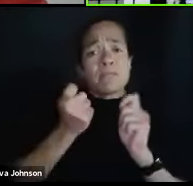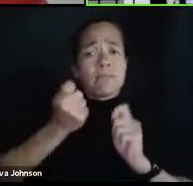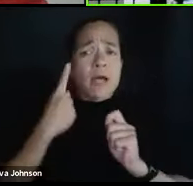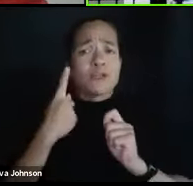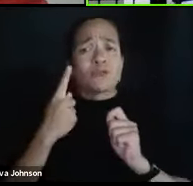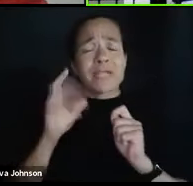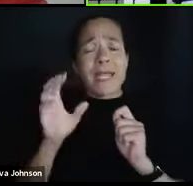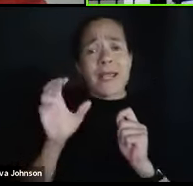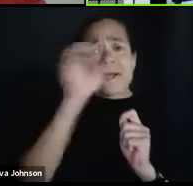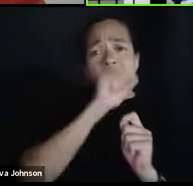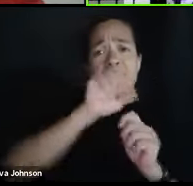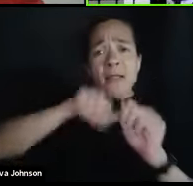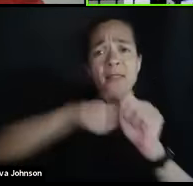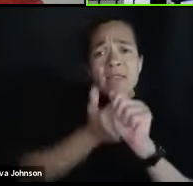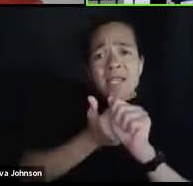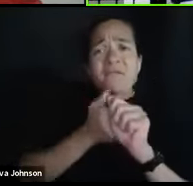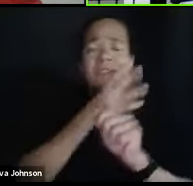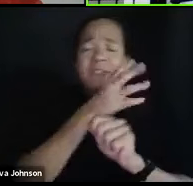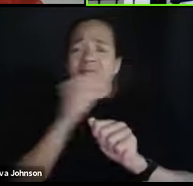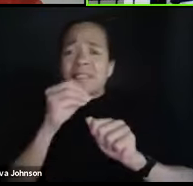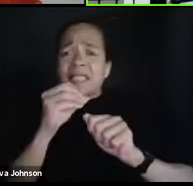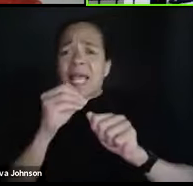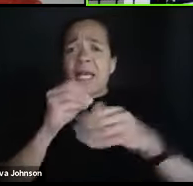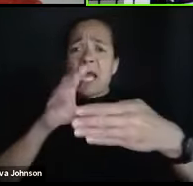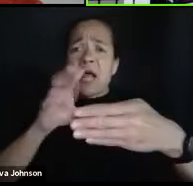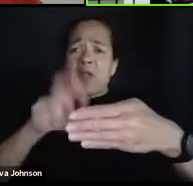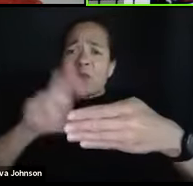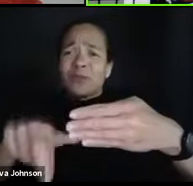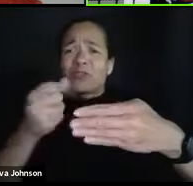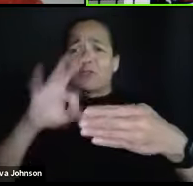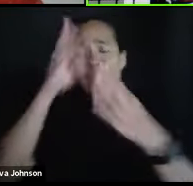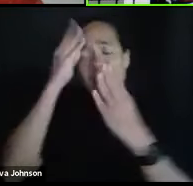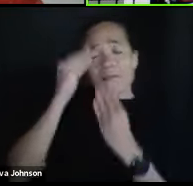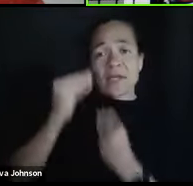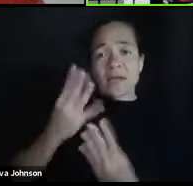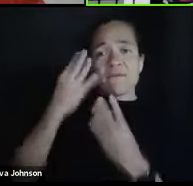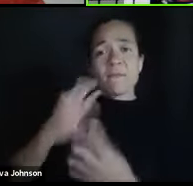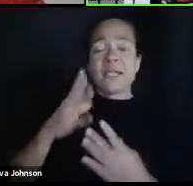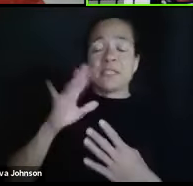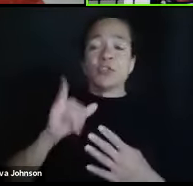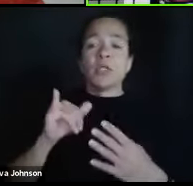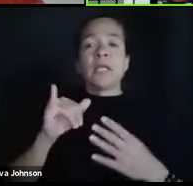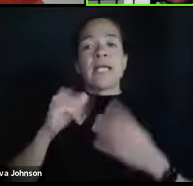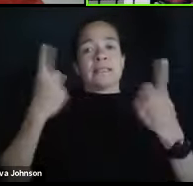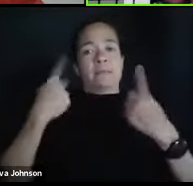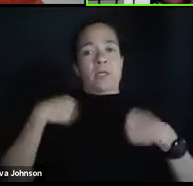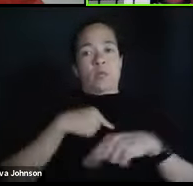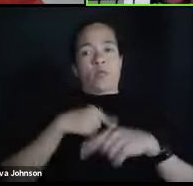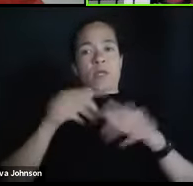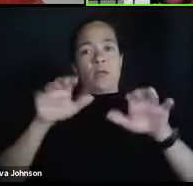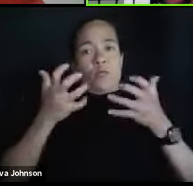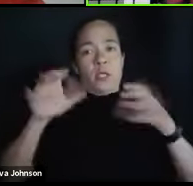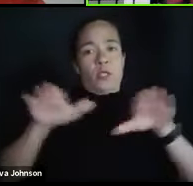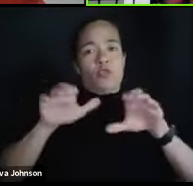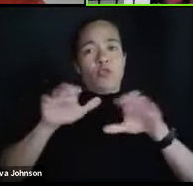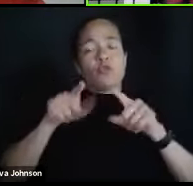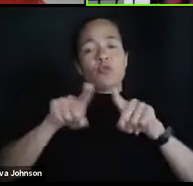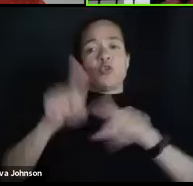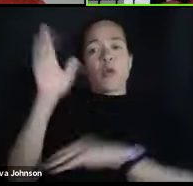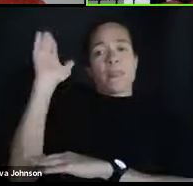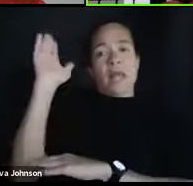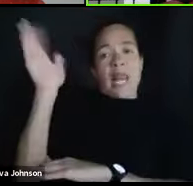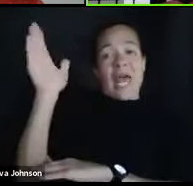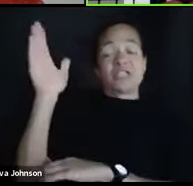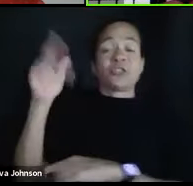of that information. And that's one of the things we really want to do in our class lectures is make sure you understand